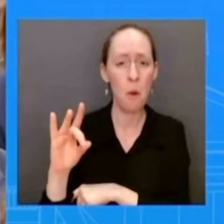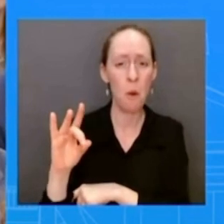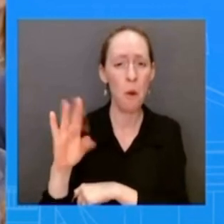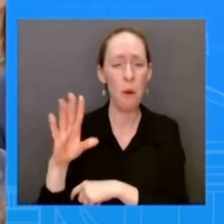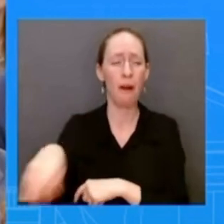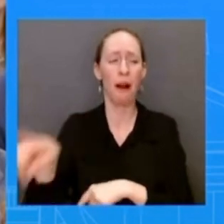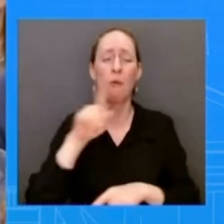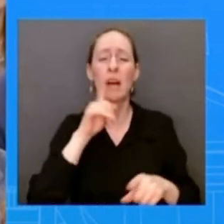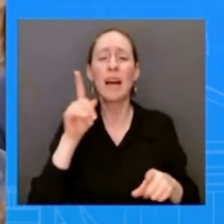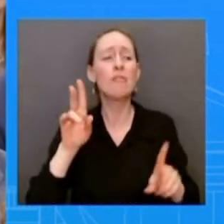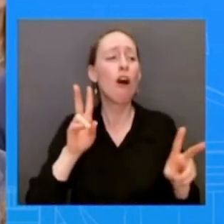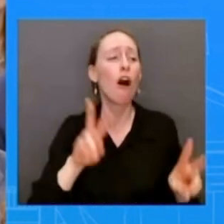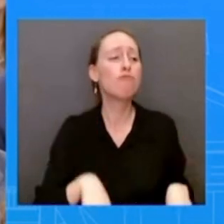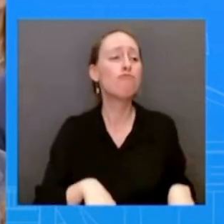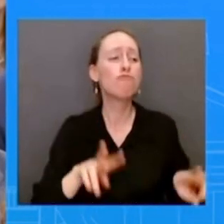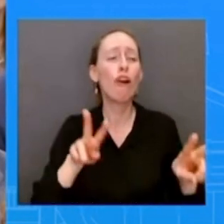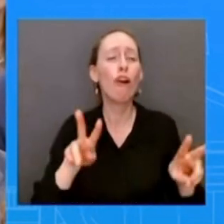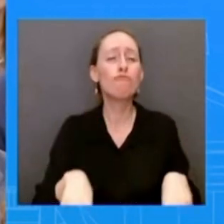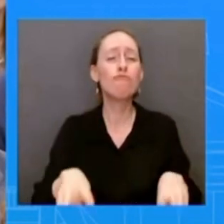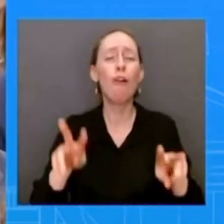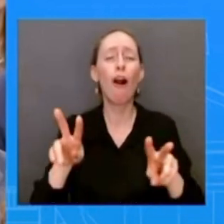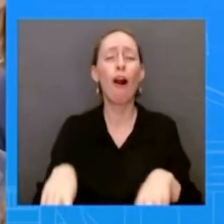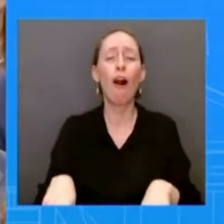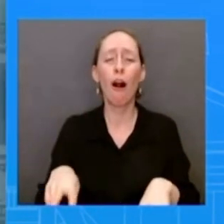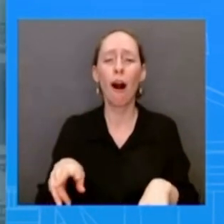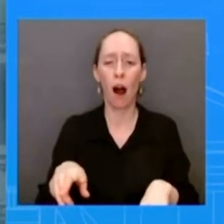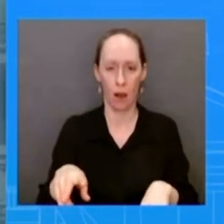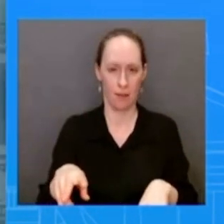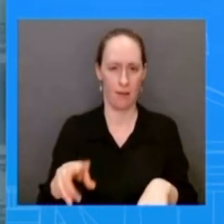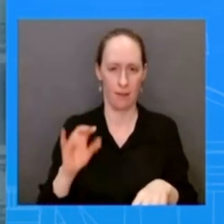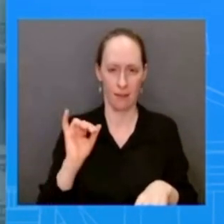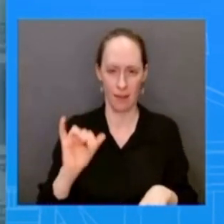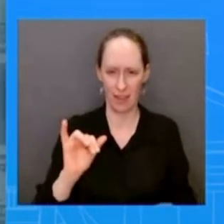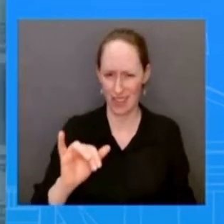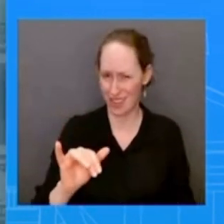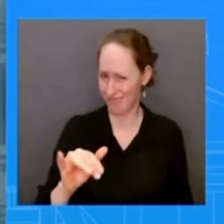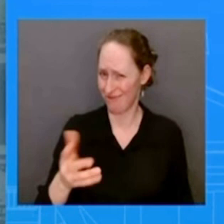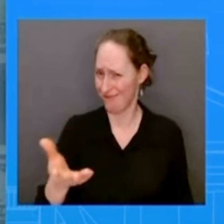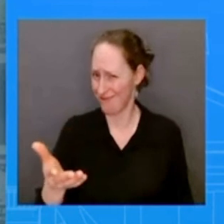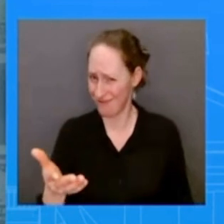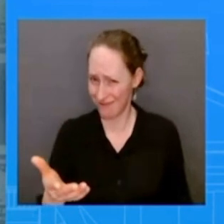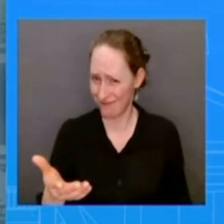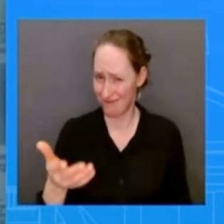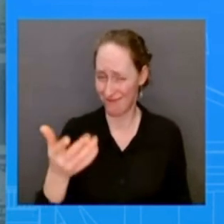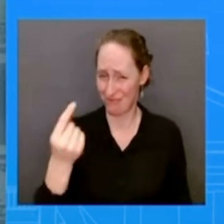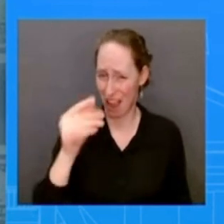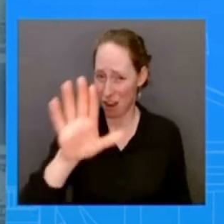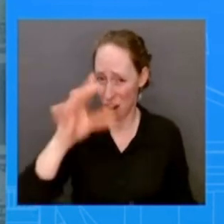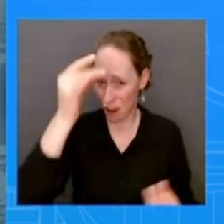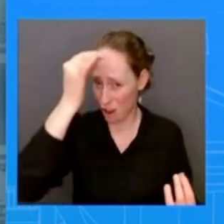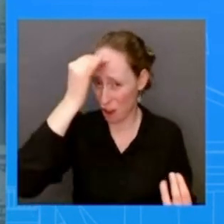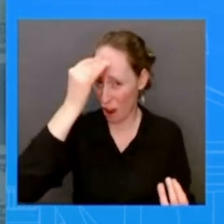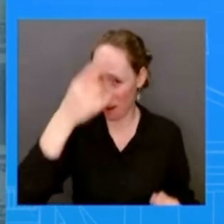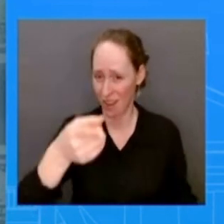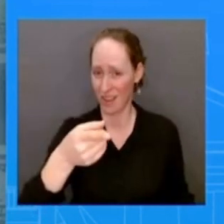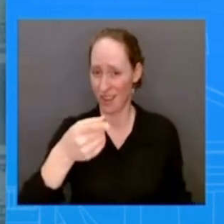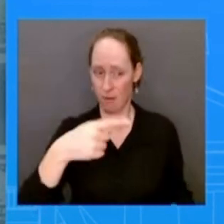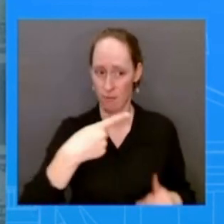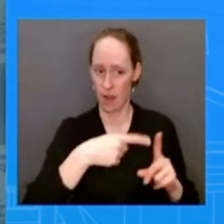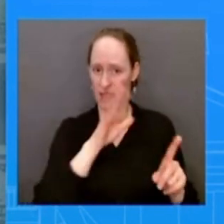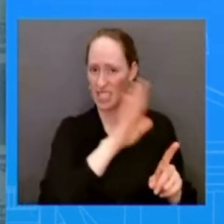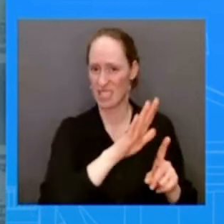mccarthy who granted him access to that video um anybody who watched that video would strongly disagree